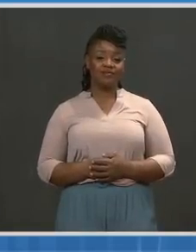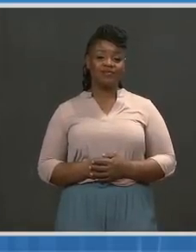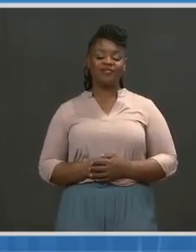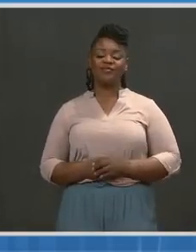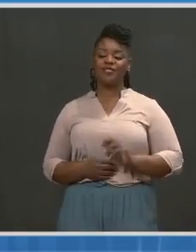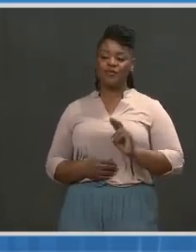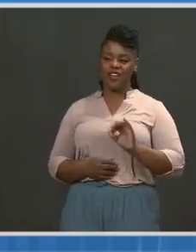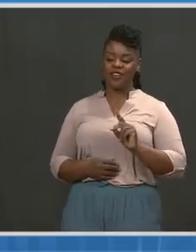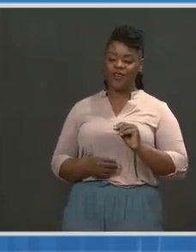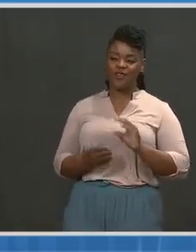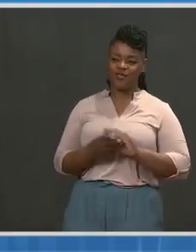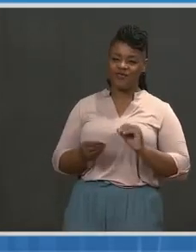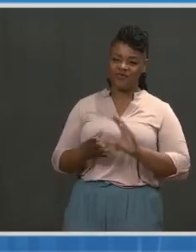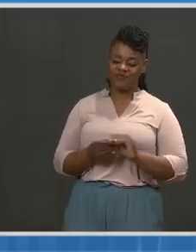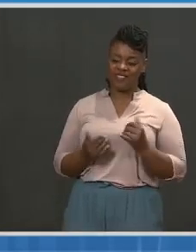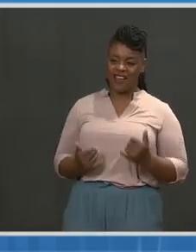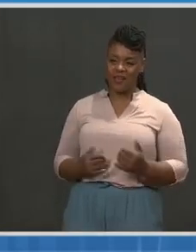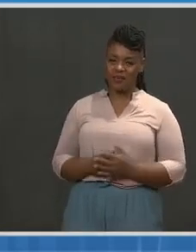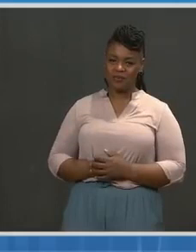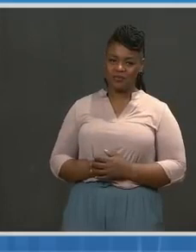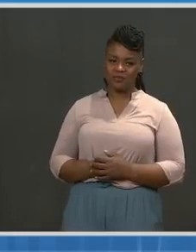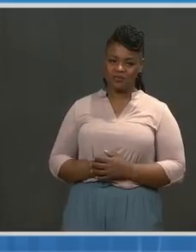All right, let's go back to Ricardo at AP.